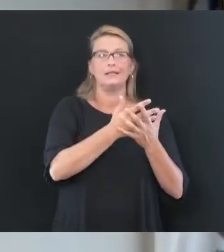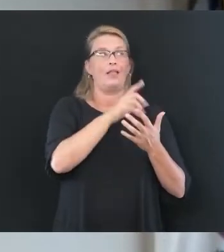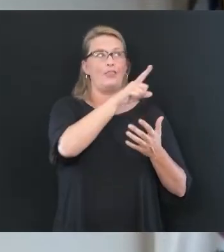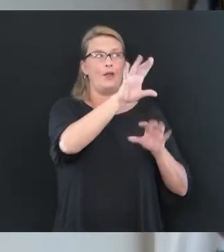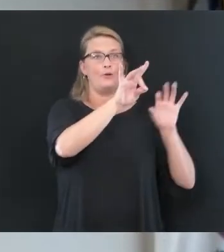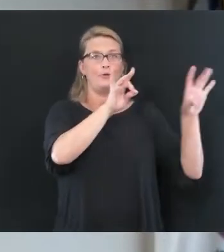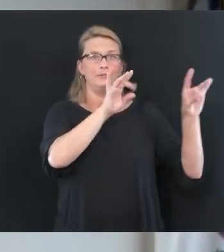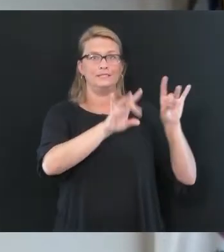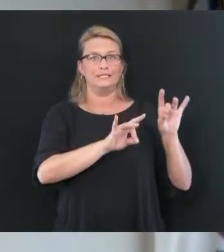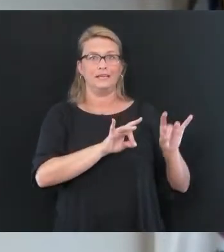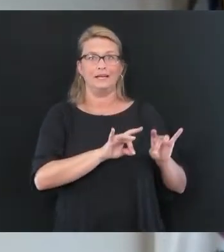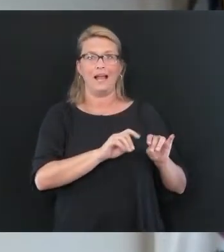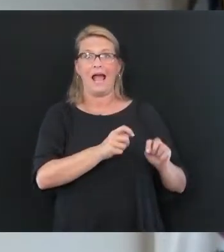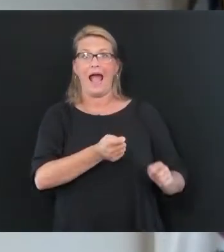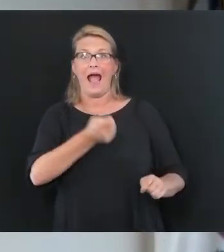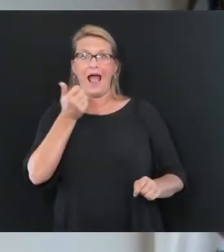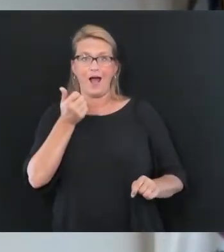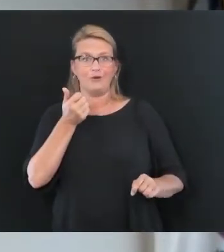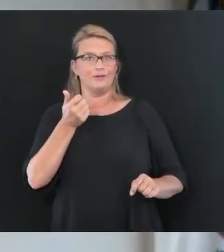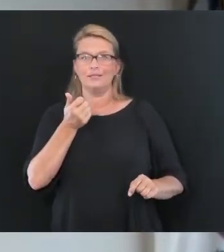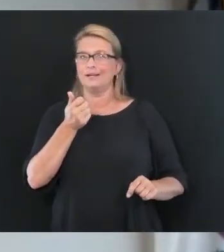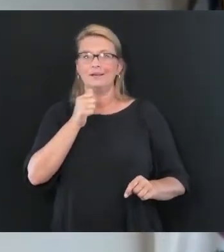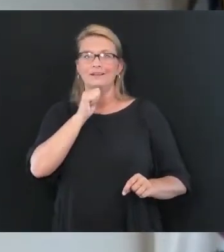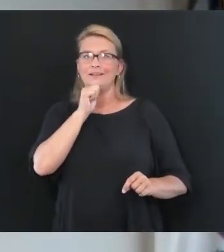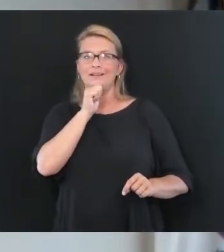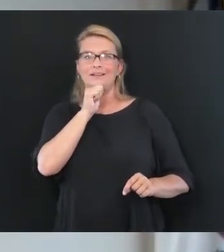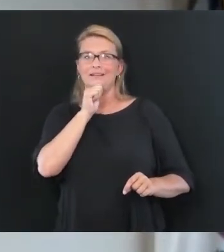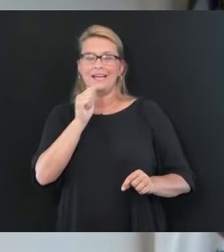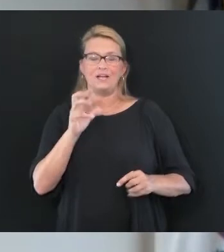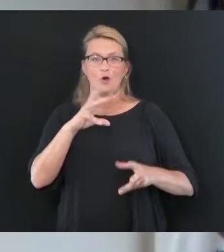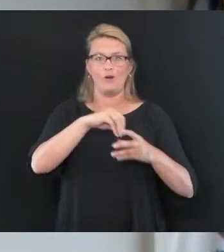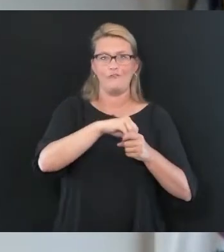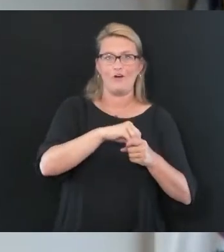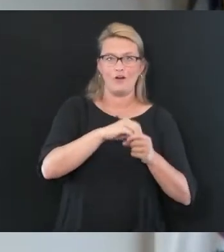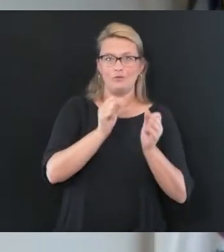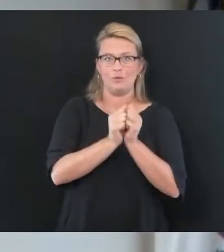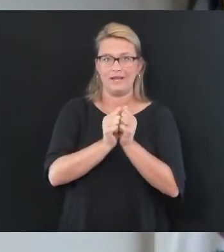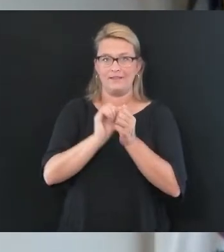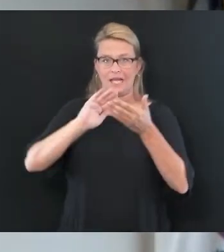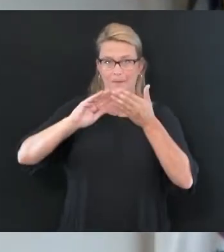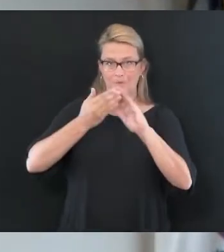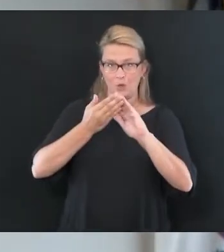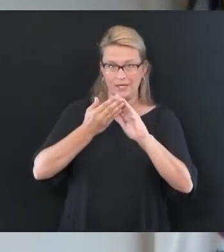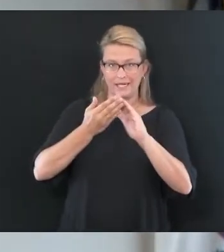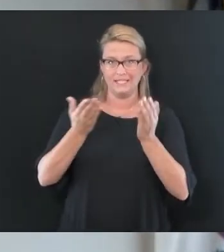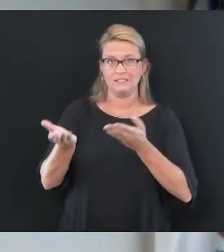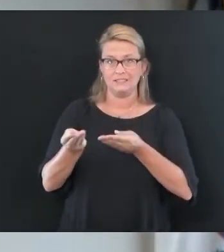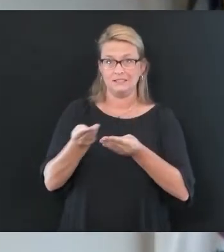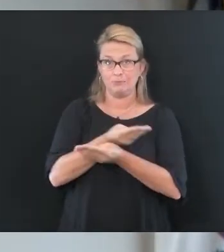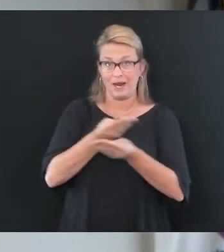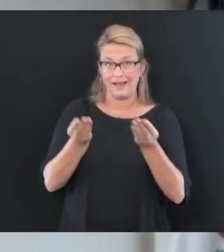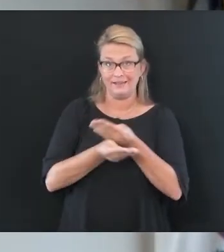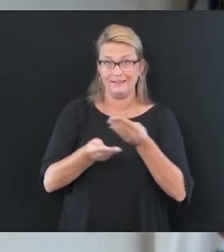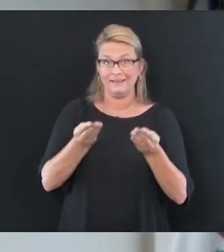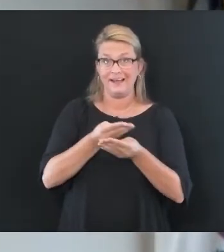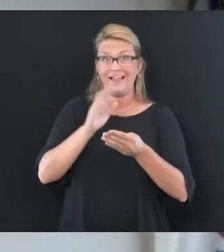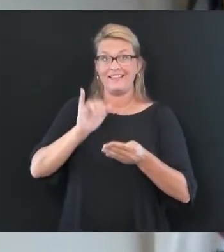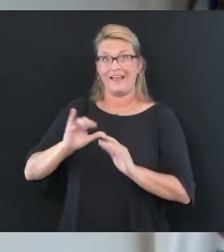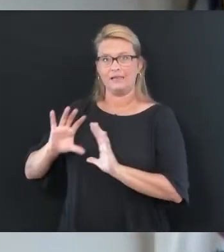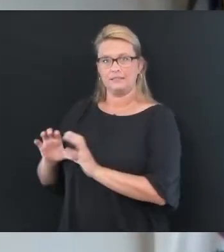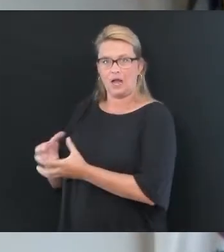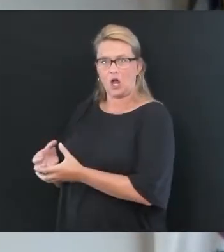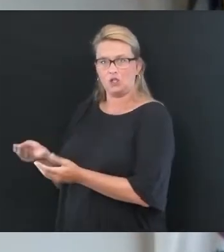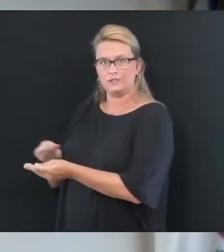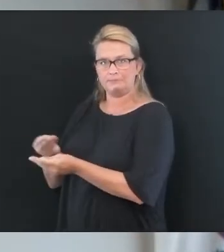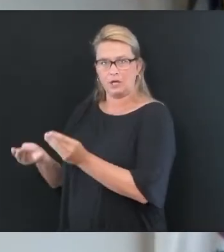numbers are excluded because they do not contribute to community spread. There's a part of the congregate spread. So that is being done